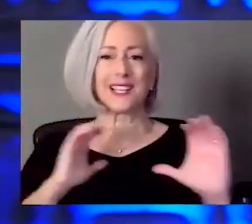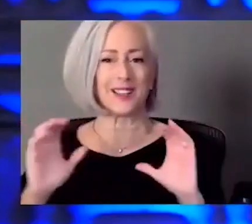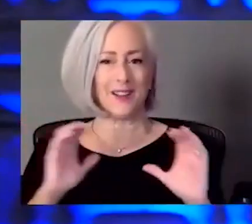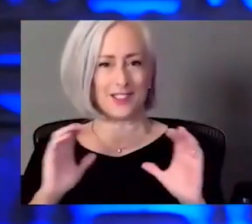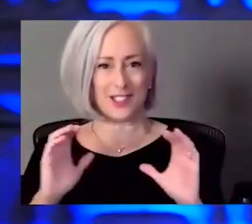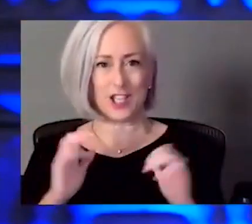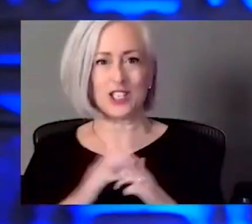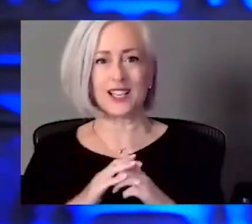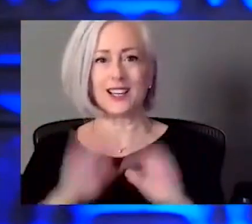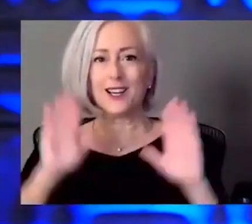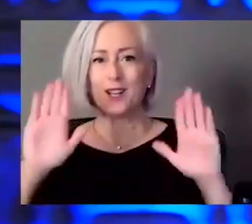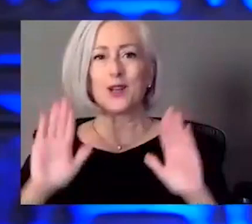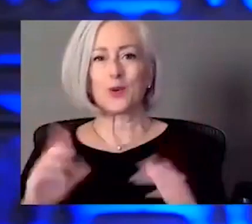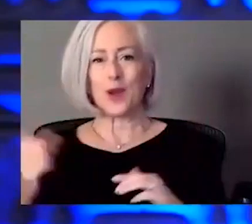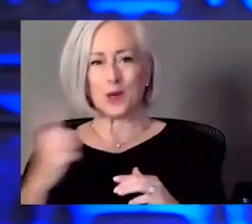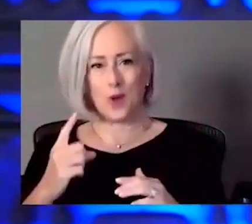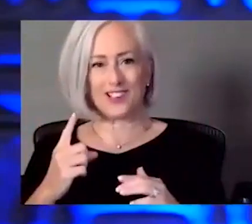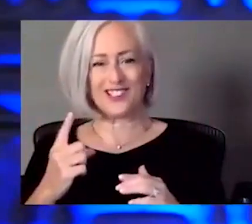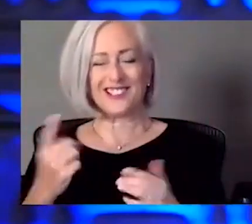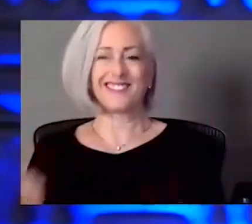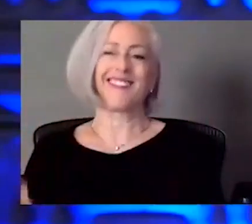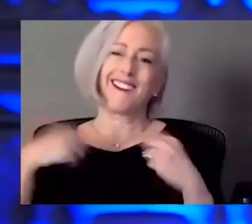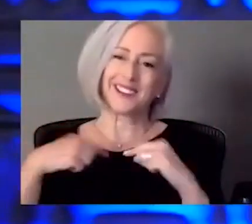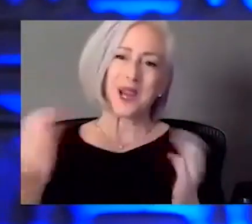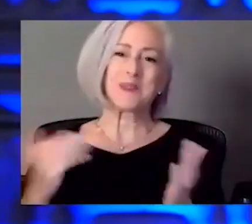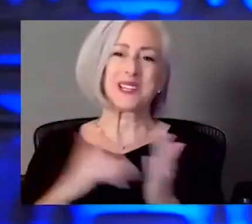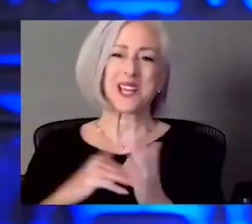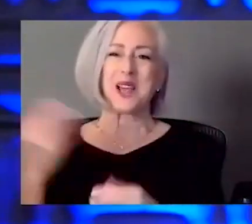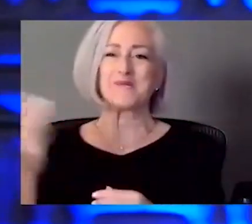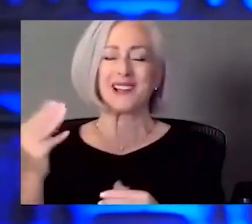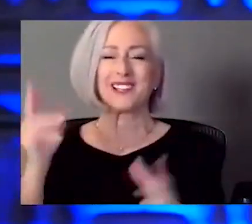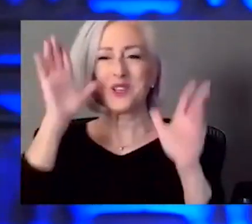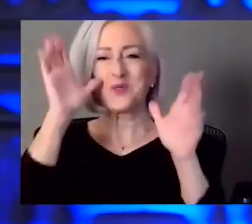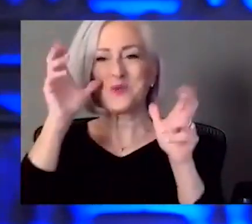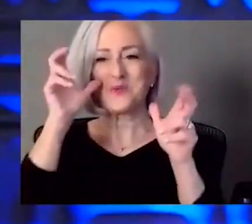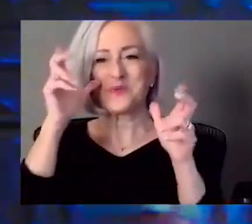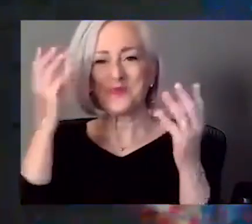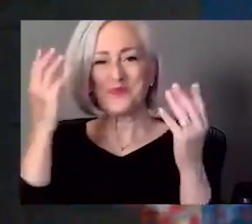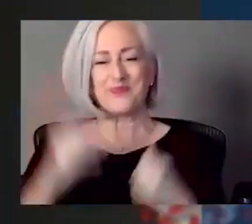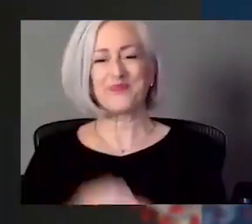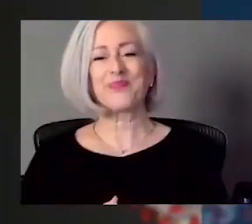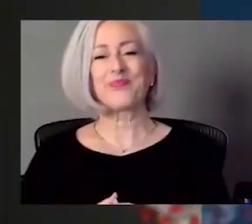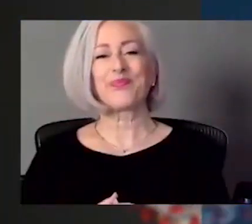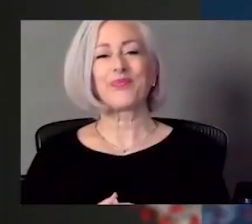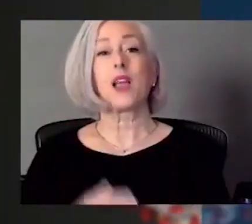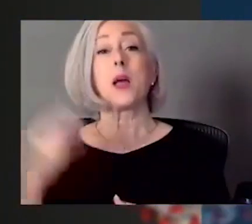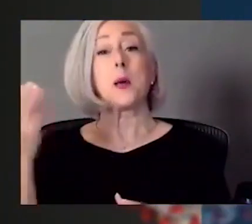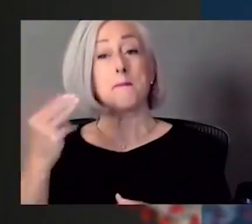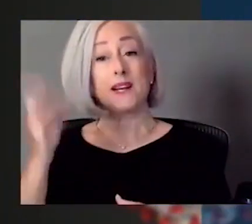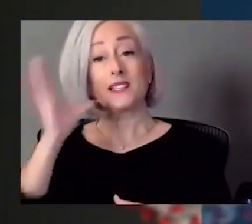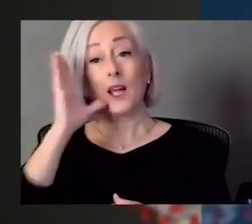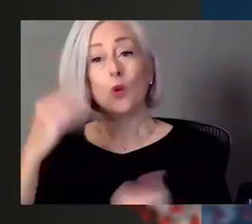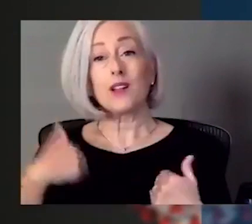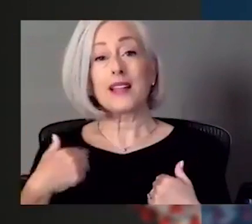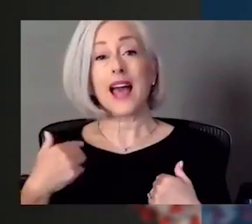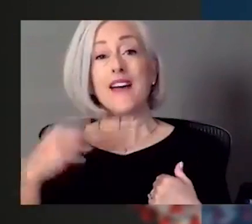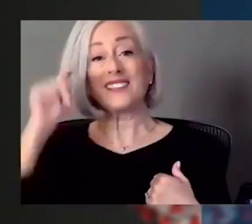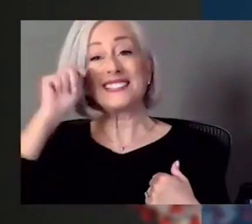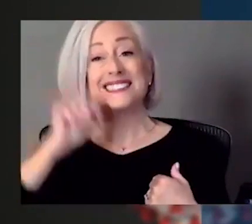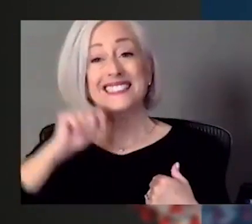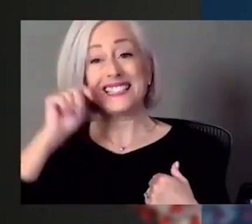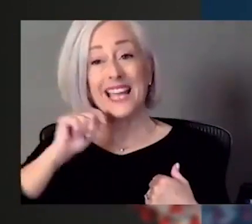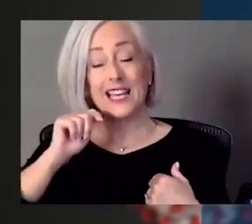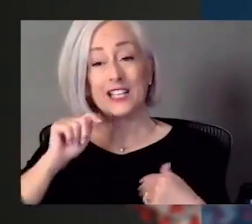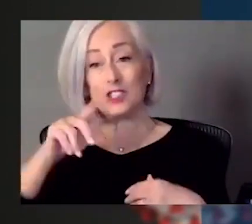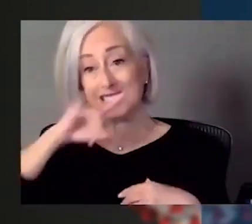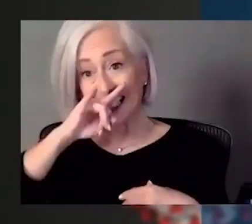Tune in Monday. Oh, okay. Well, and with that Monday, we are going to have a panel of teenagers who all made the decision to get